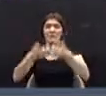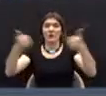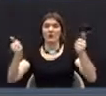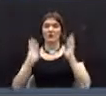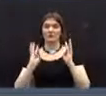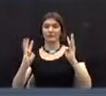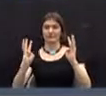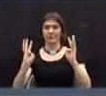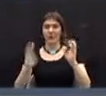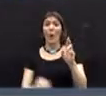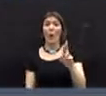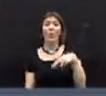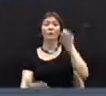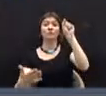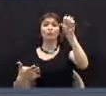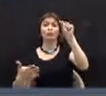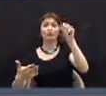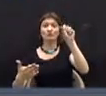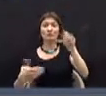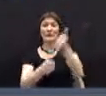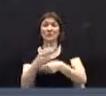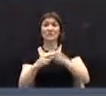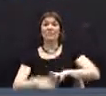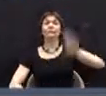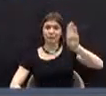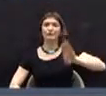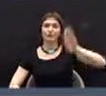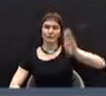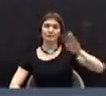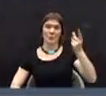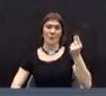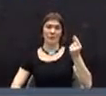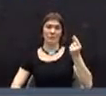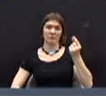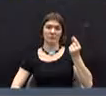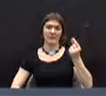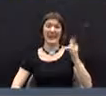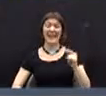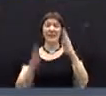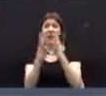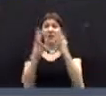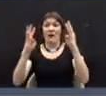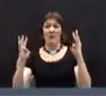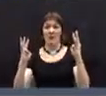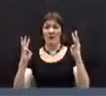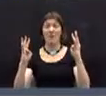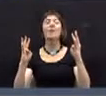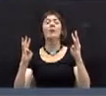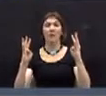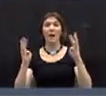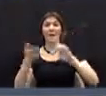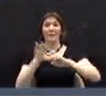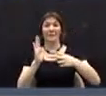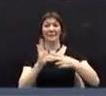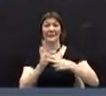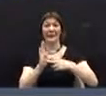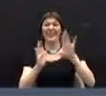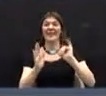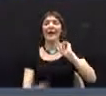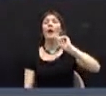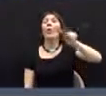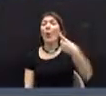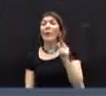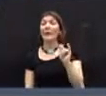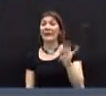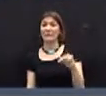by roll call vote of the town meeting members. A division of the town meeting members shall be held